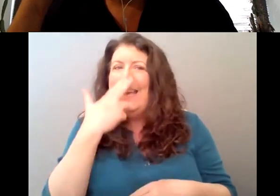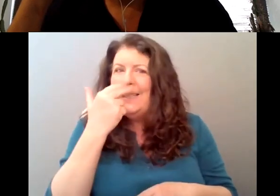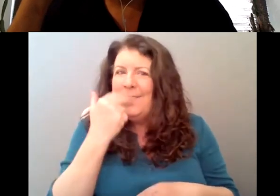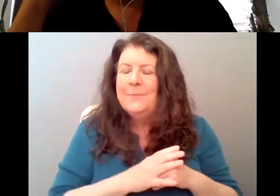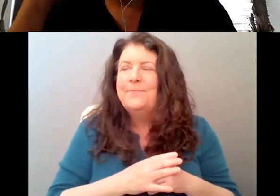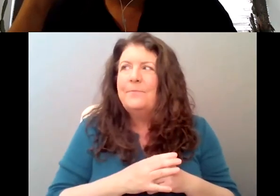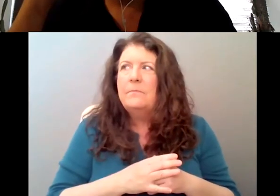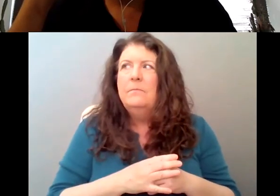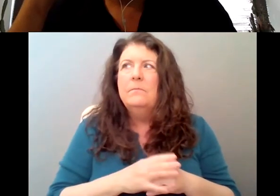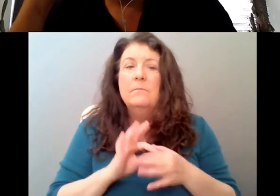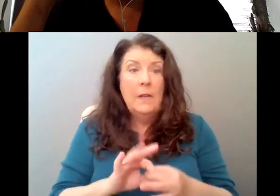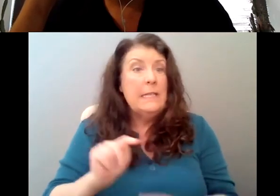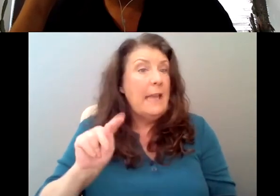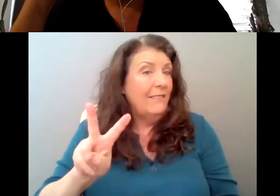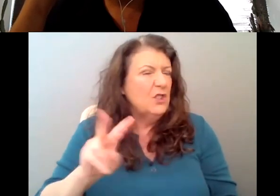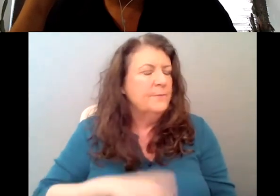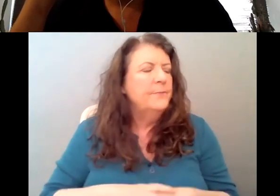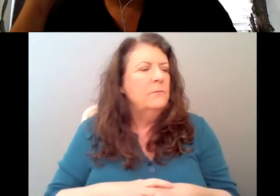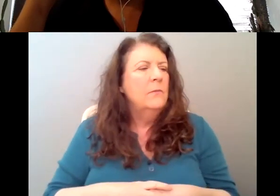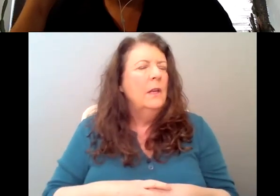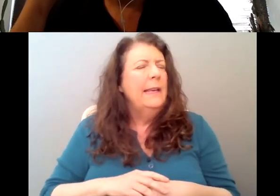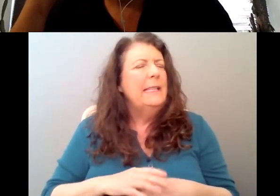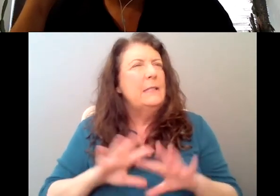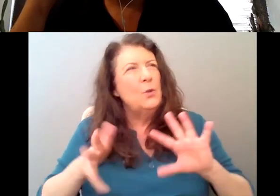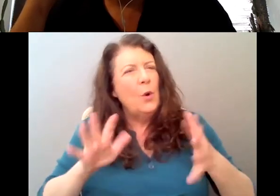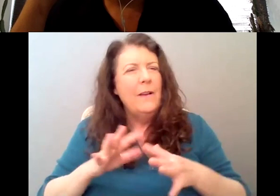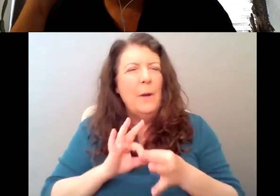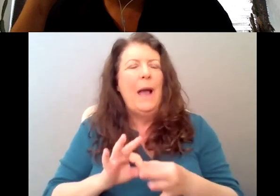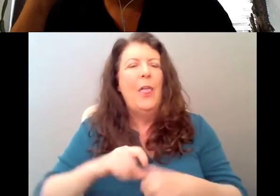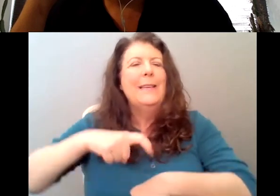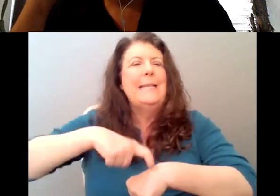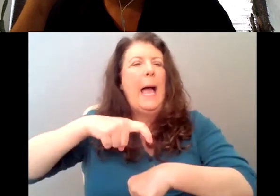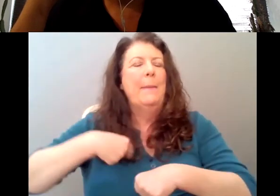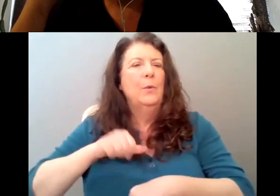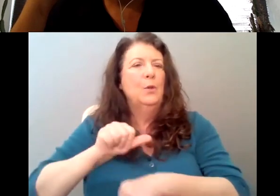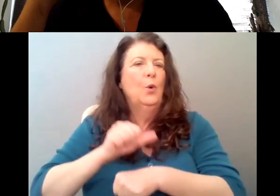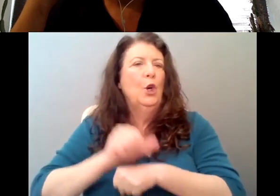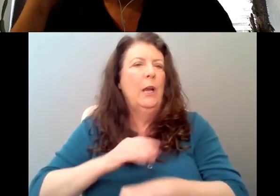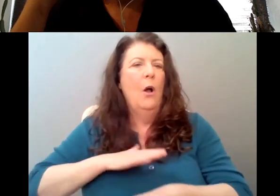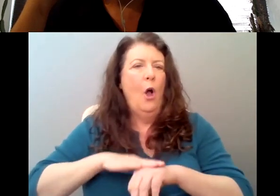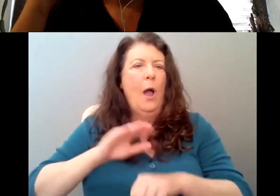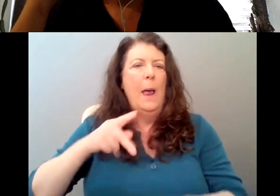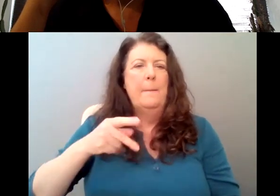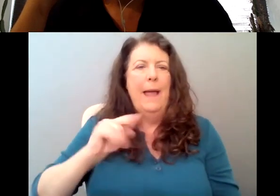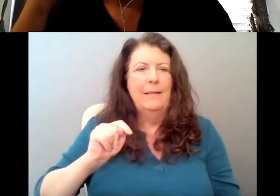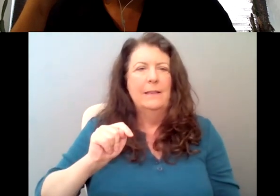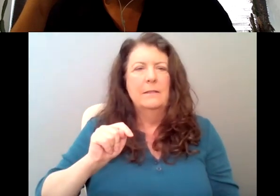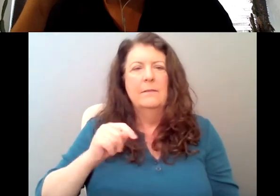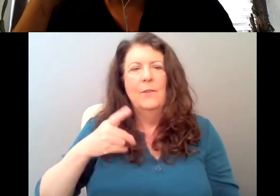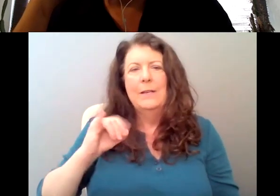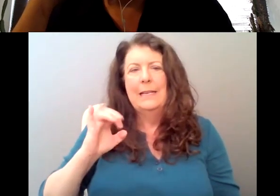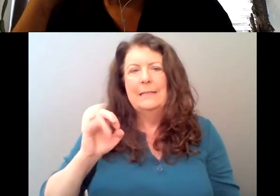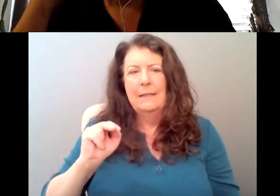goes, uh, it, and it's sort of about the time in which I was working on the pilot of Dickinson, which was basically 2014, 2015.